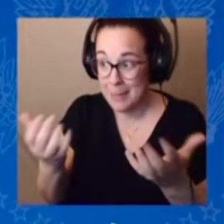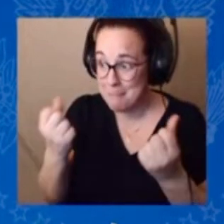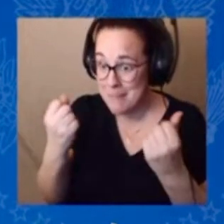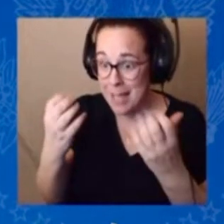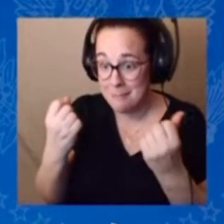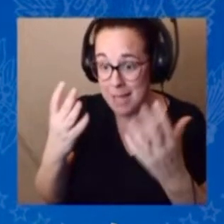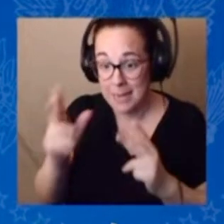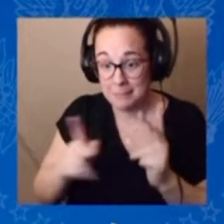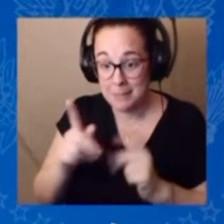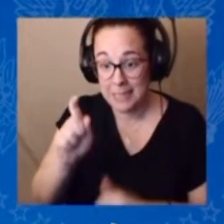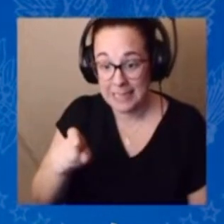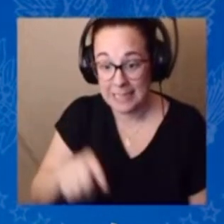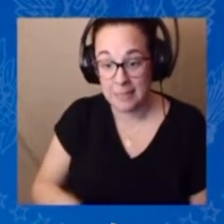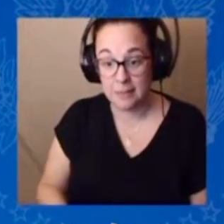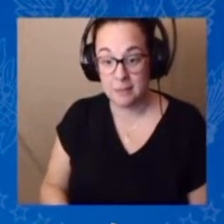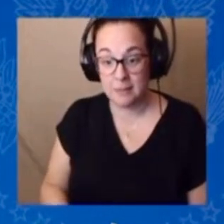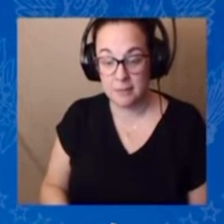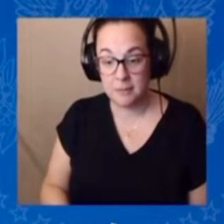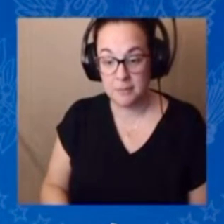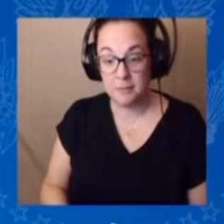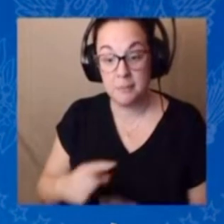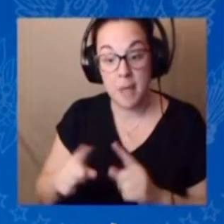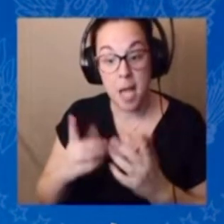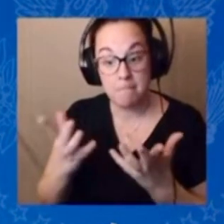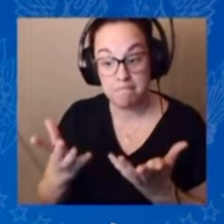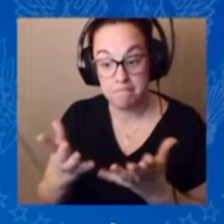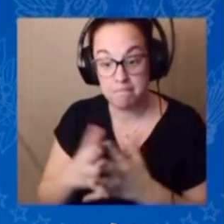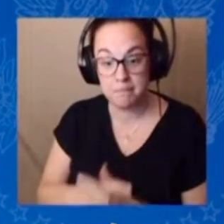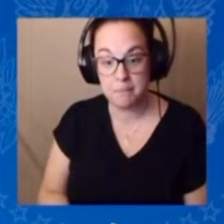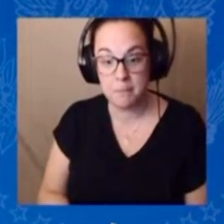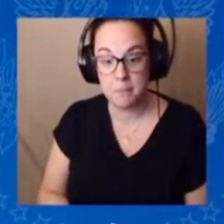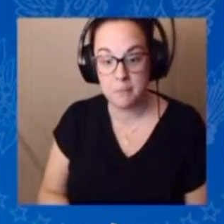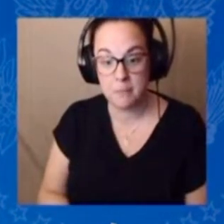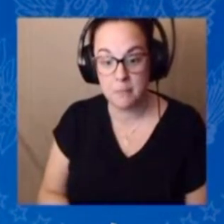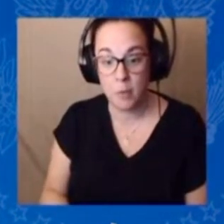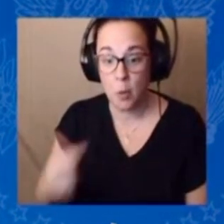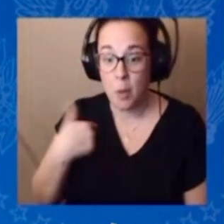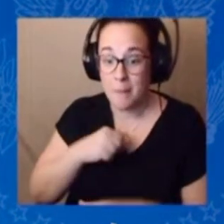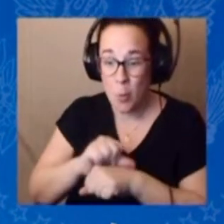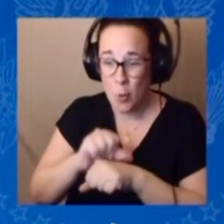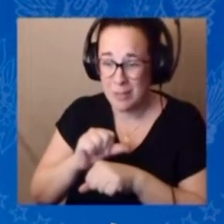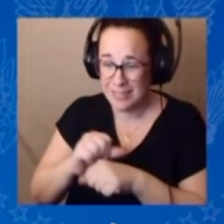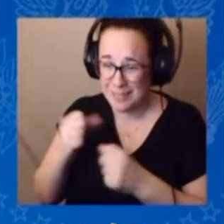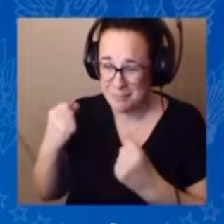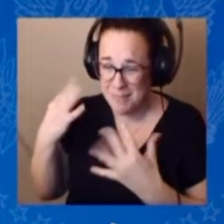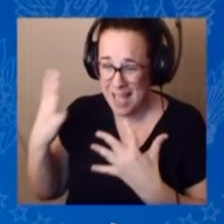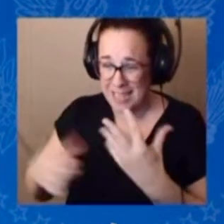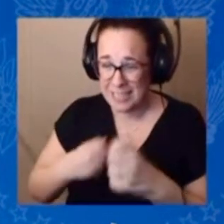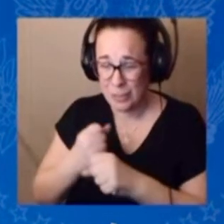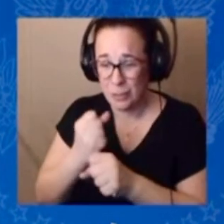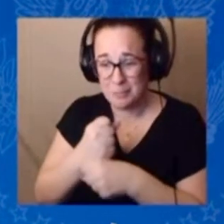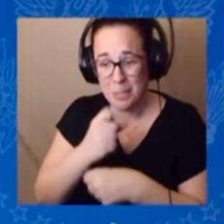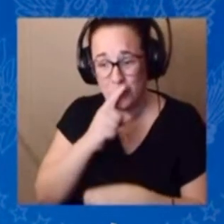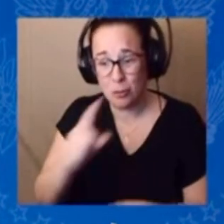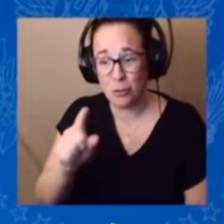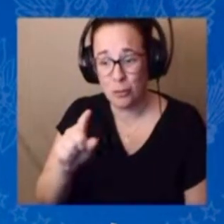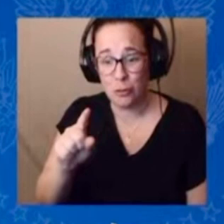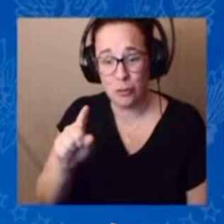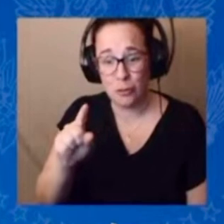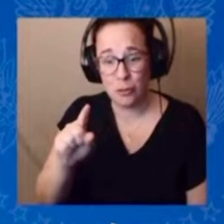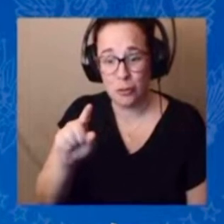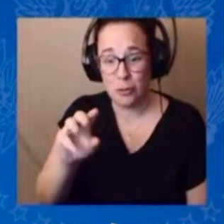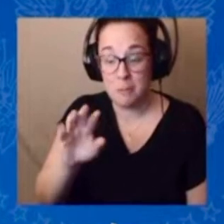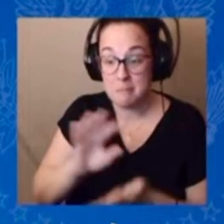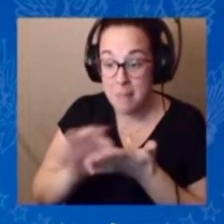years and years to make sure that Medicare could negotiate with the drug companies. Well, Medicare finally has the power to negotiate